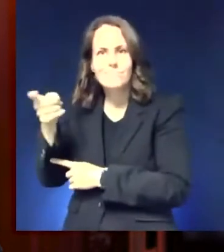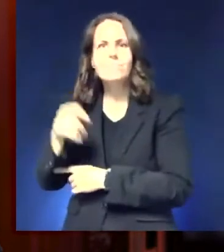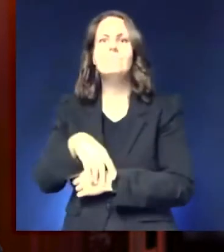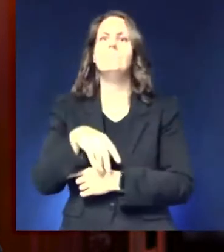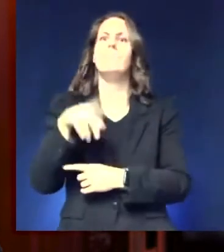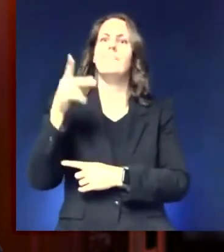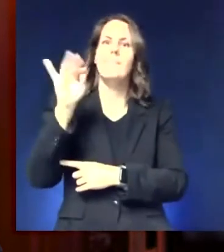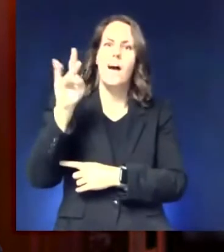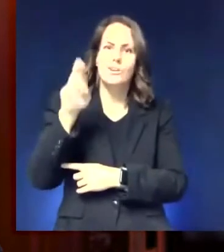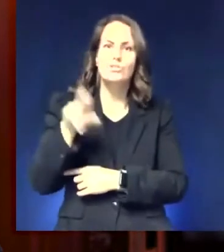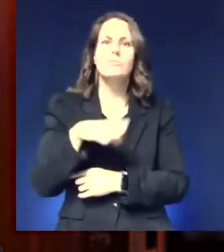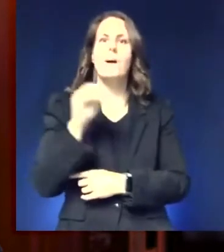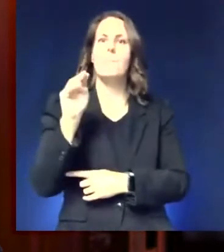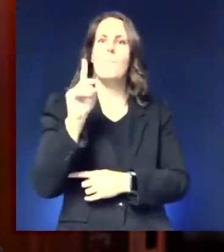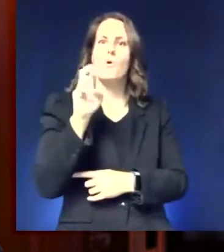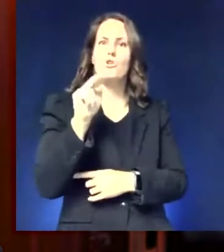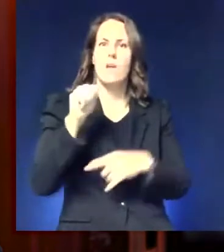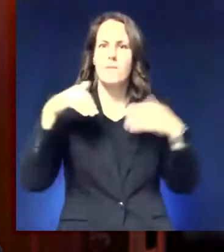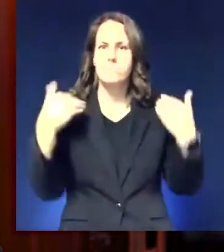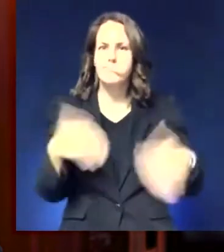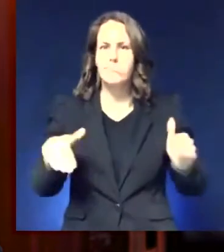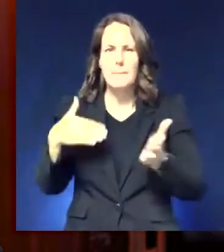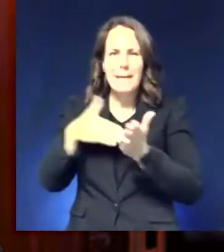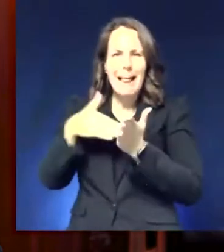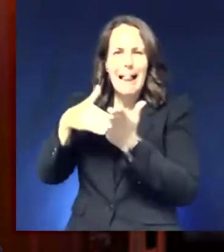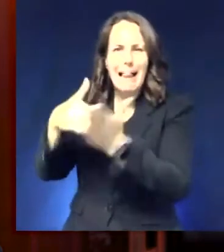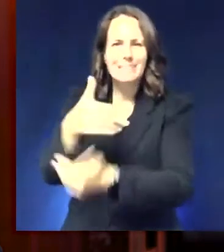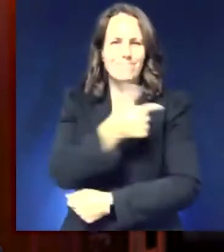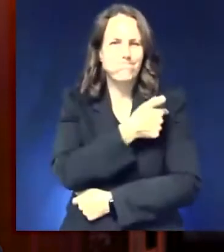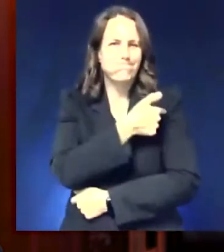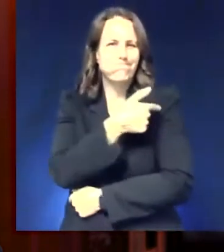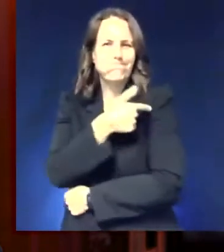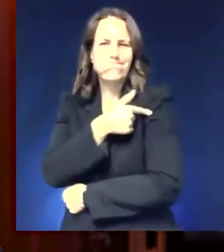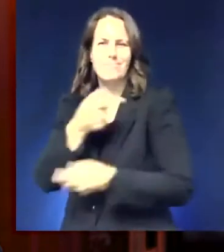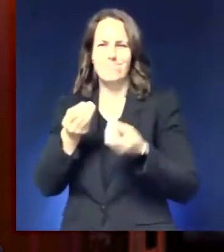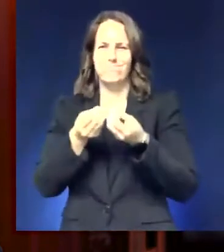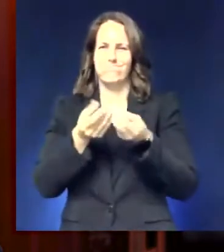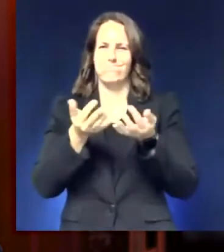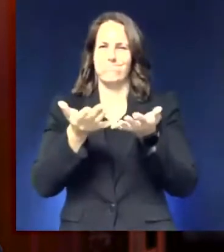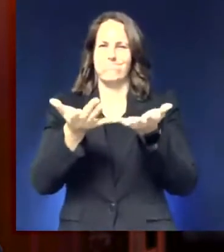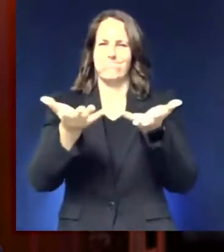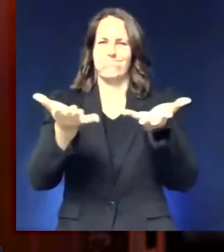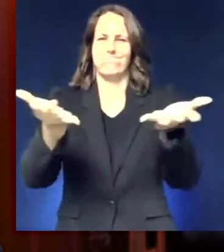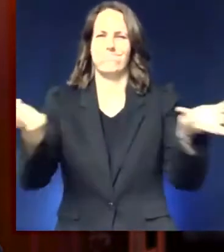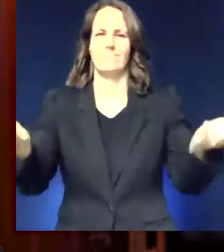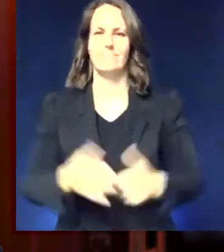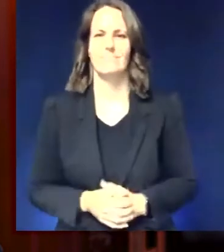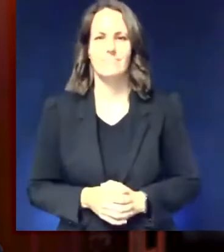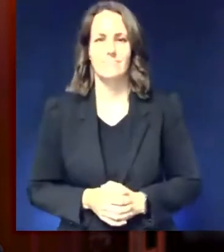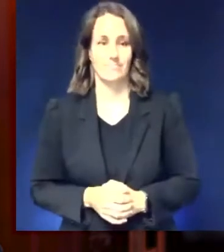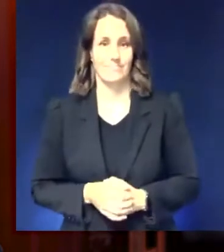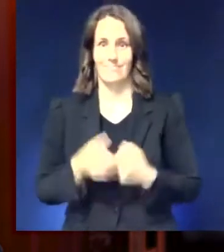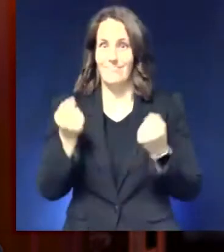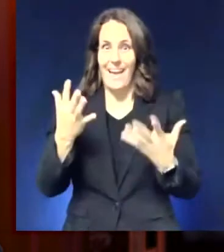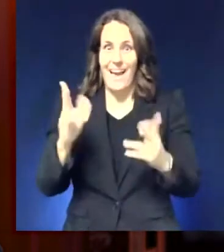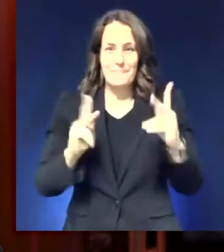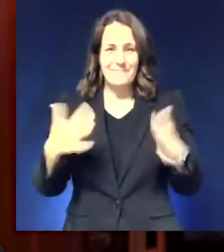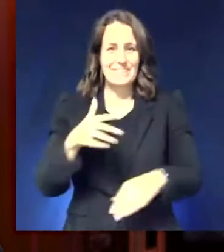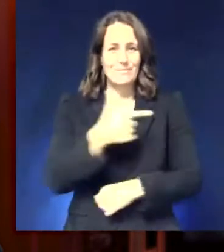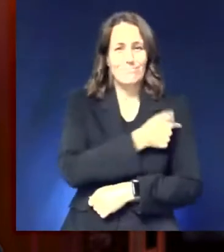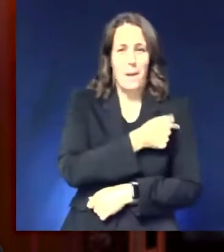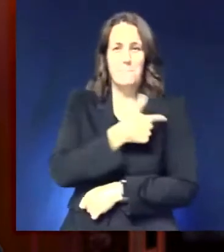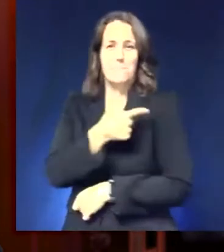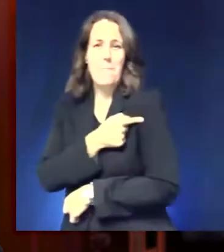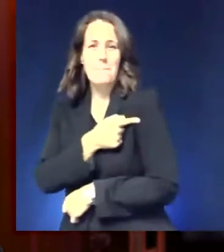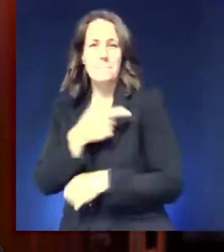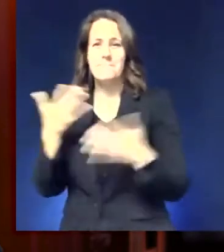their vaccine series, most with only minimal side effects. That's about 3 million of your friends,